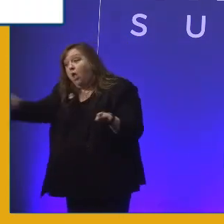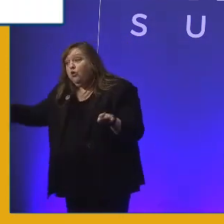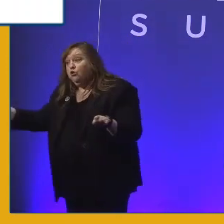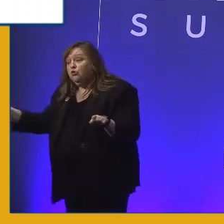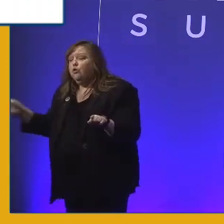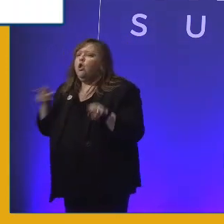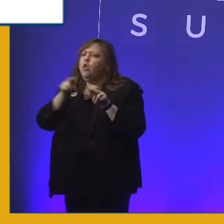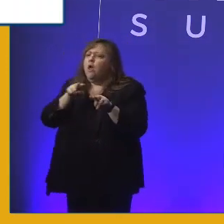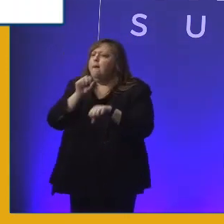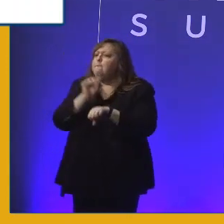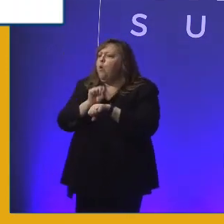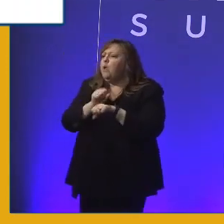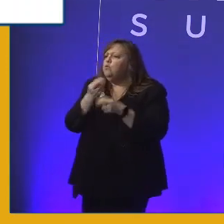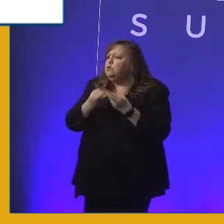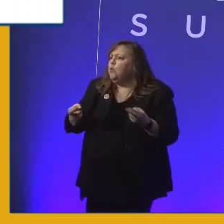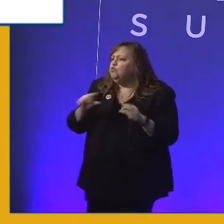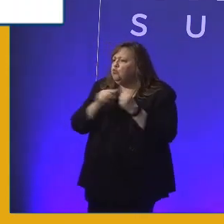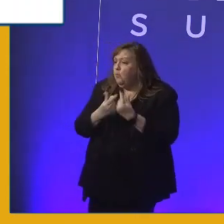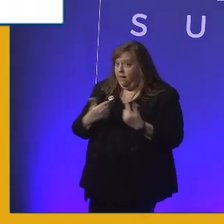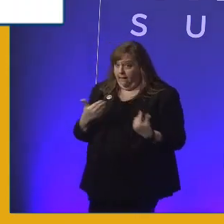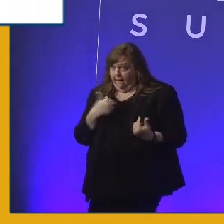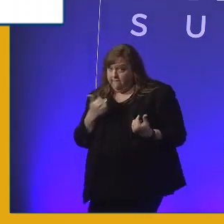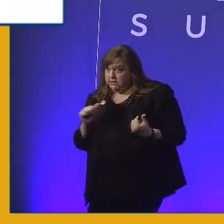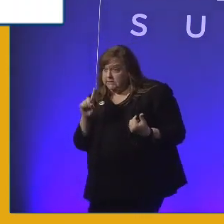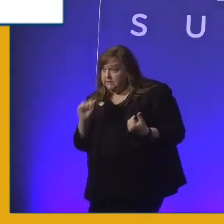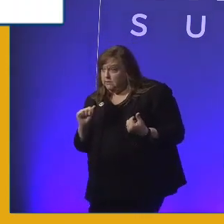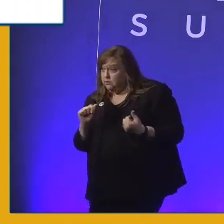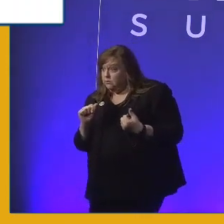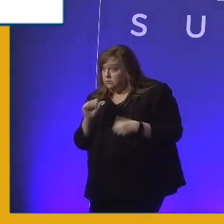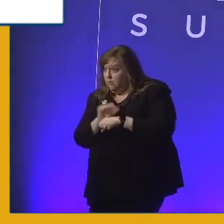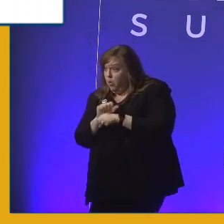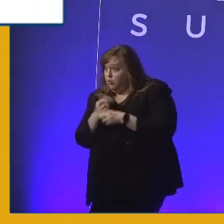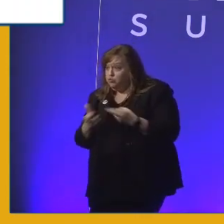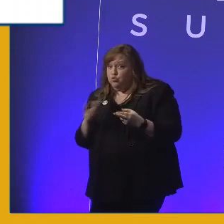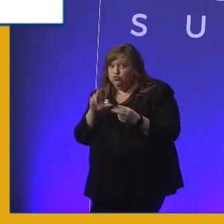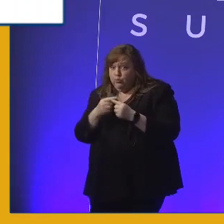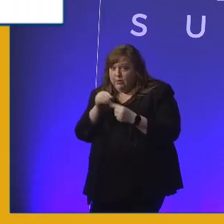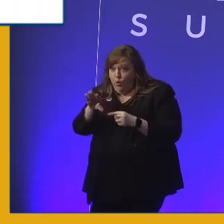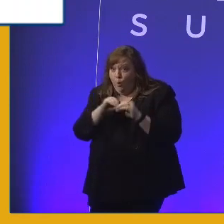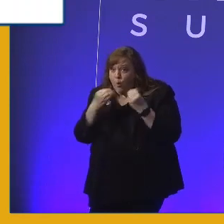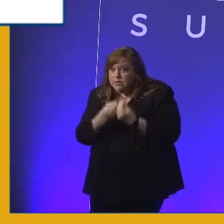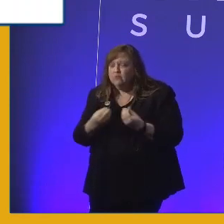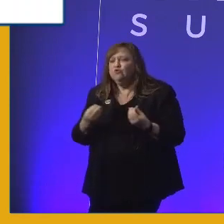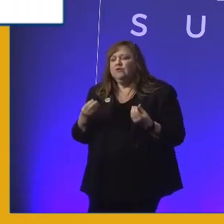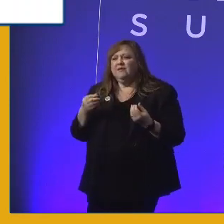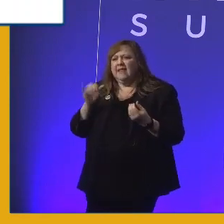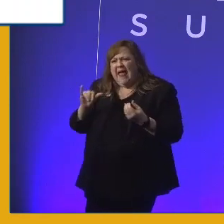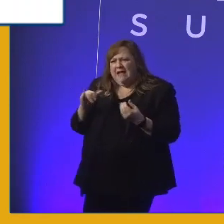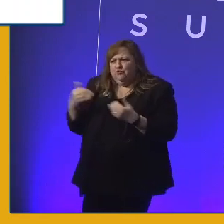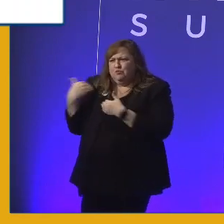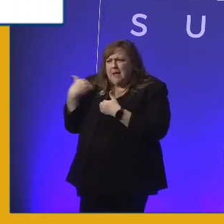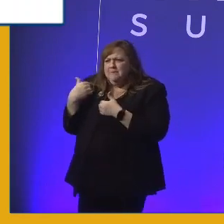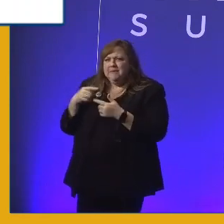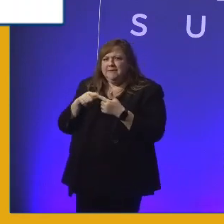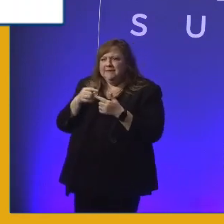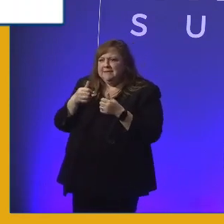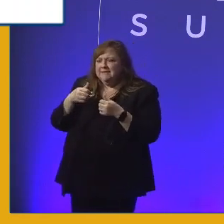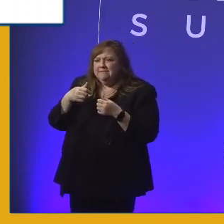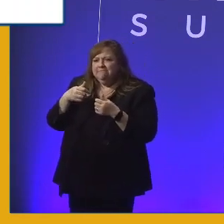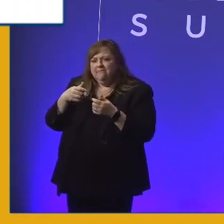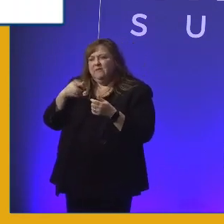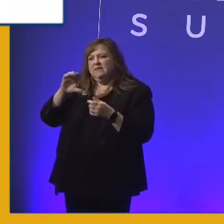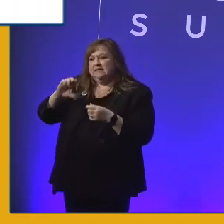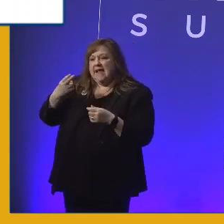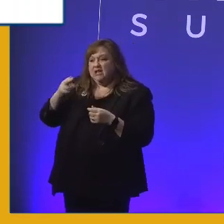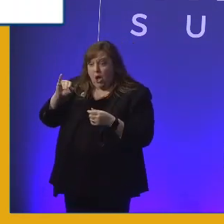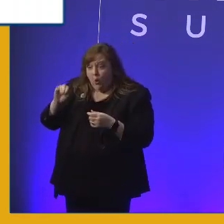groups. Do we have disability employee resource groups across businesses and organizations? These are all the responsibilities and deliverables of a CHRO.